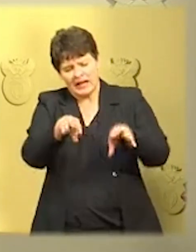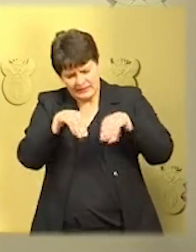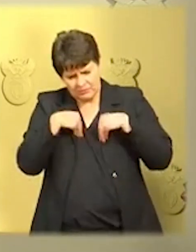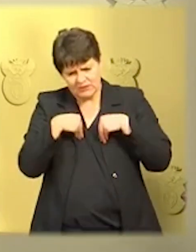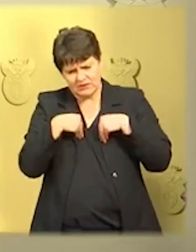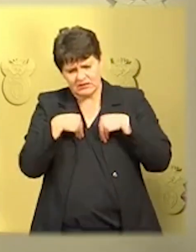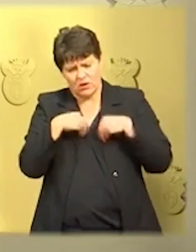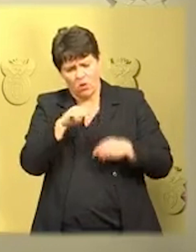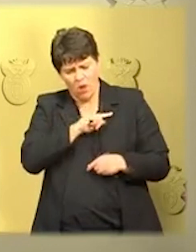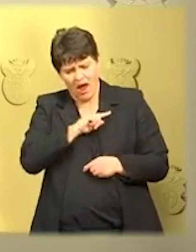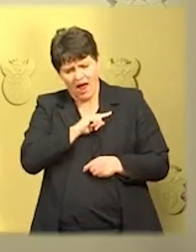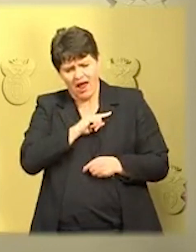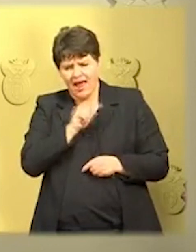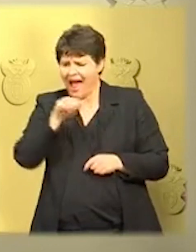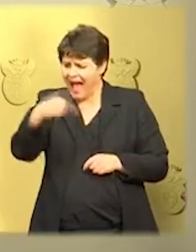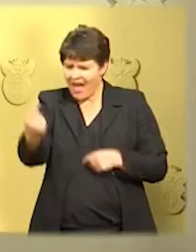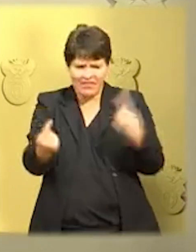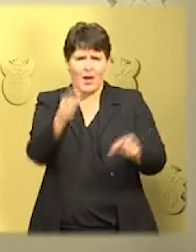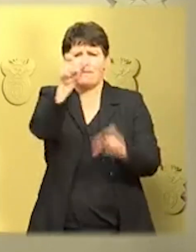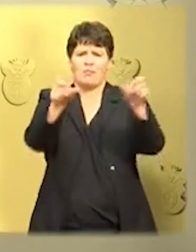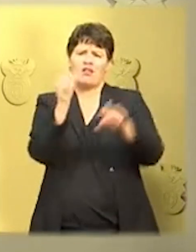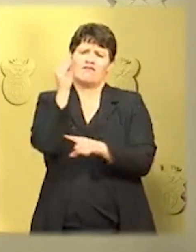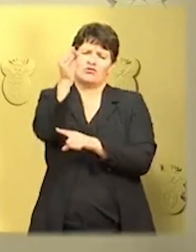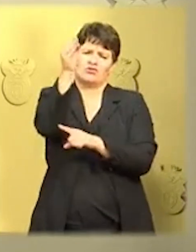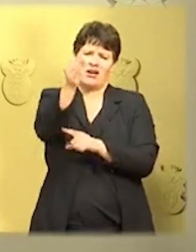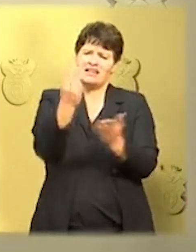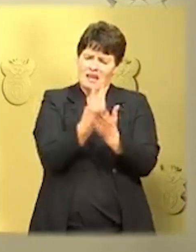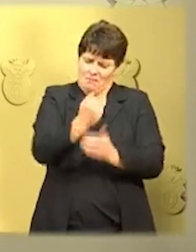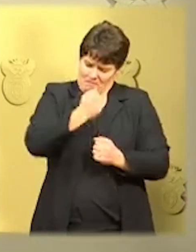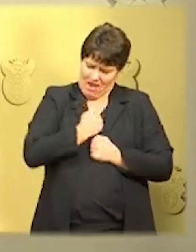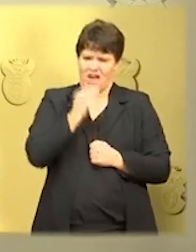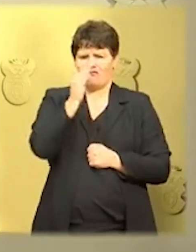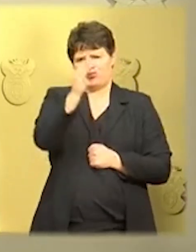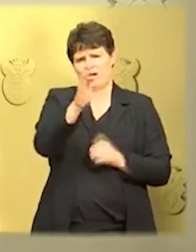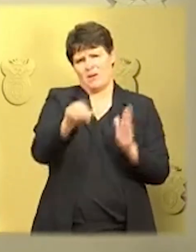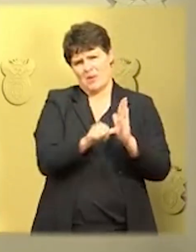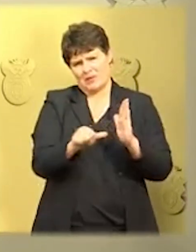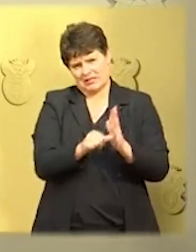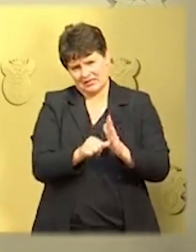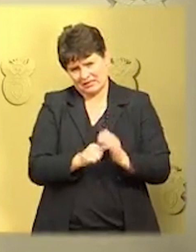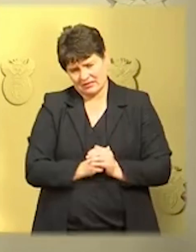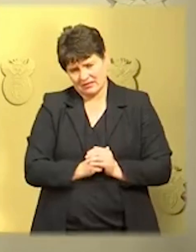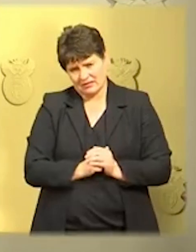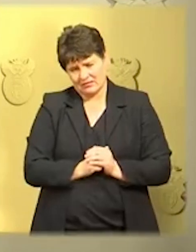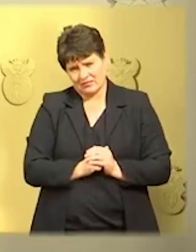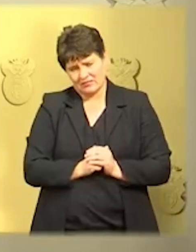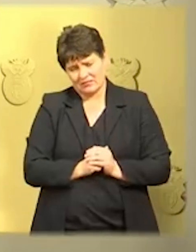and for the future of others. There are times when we must endure hardship